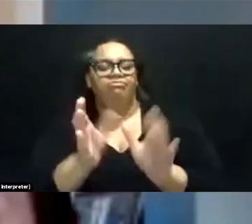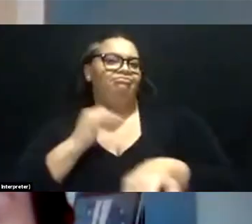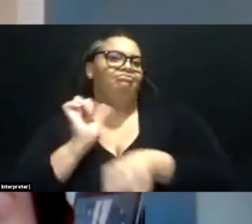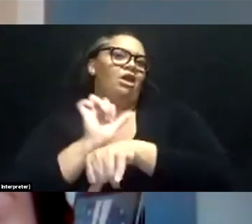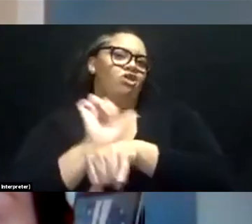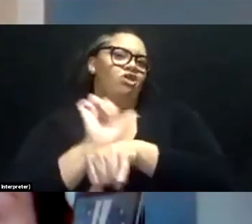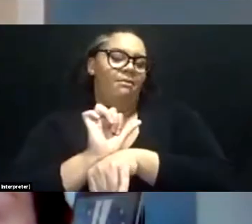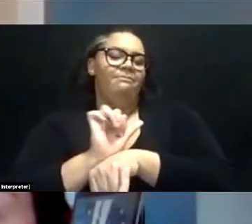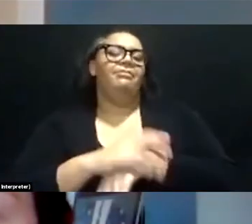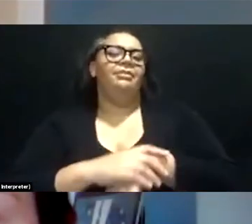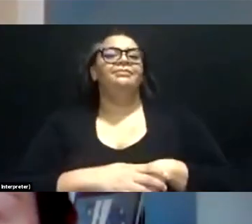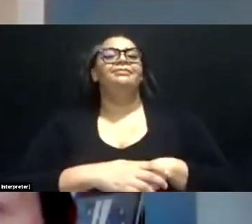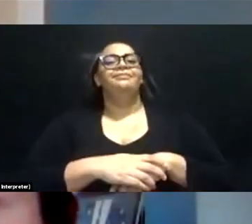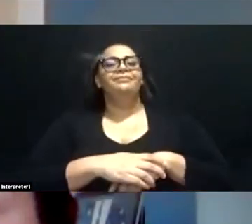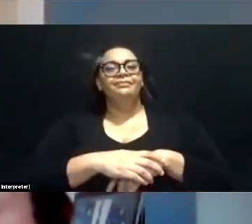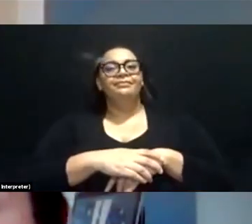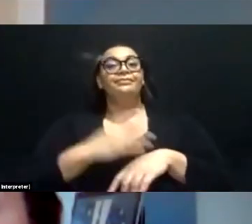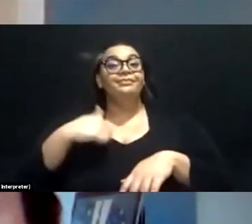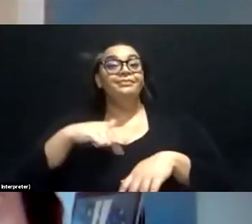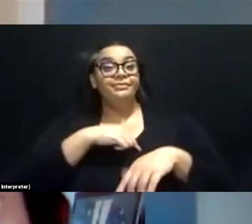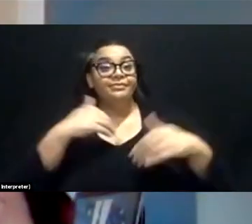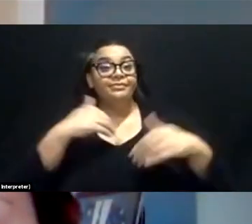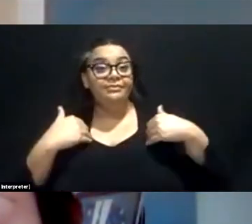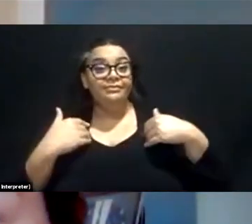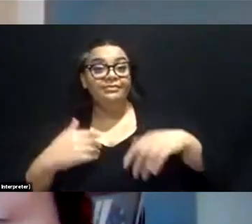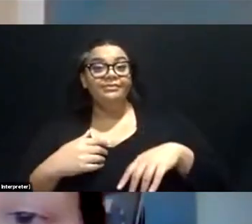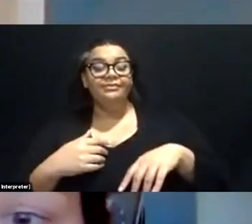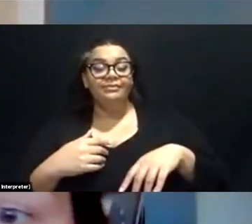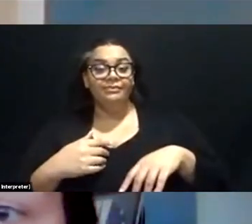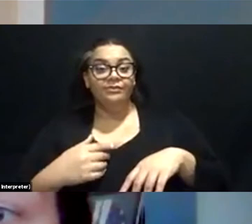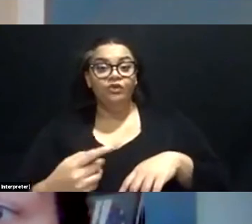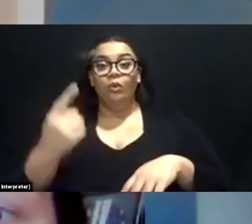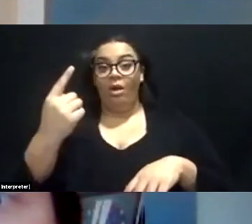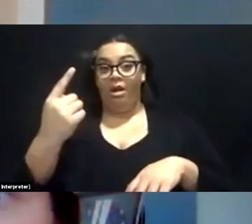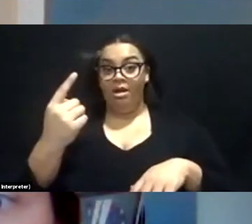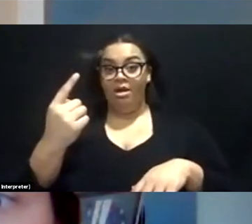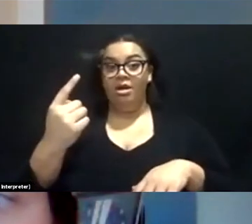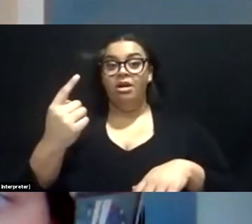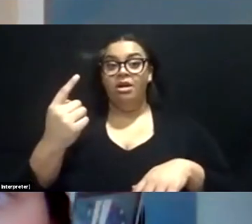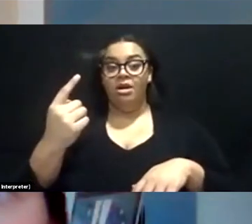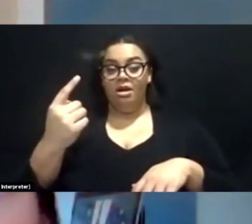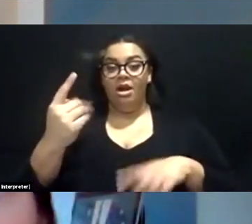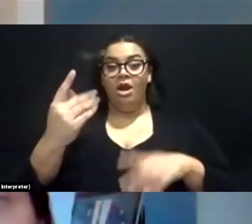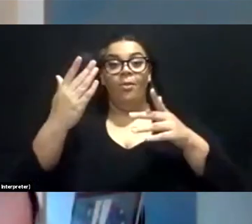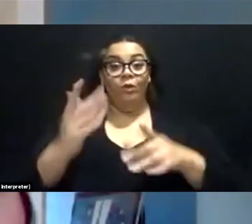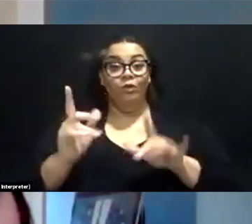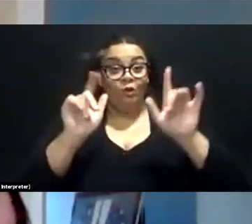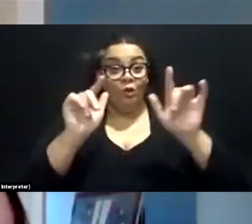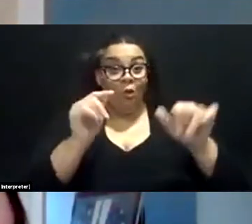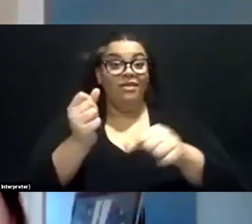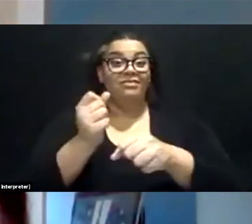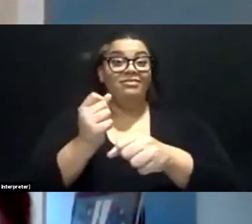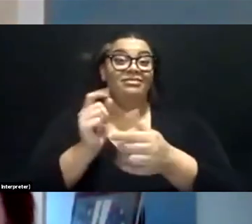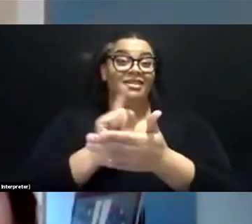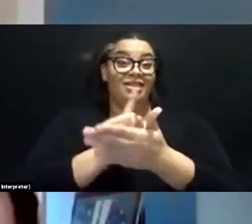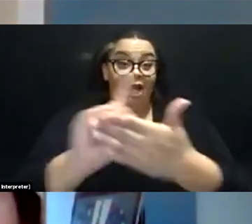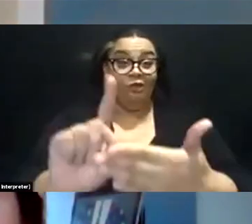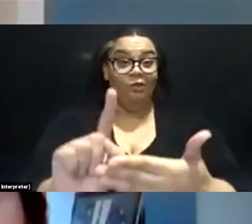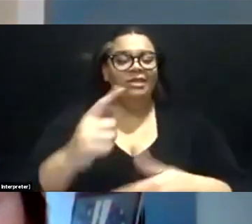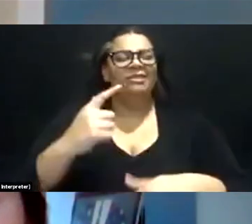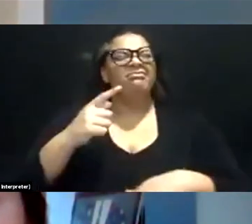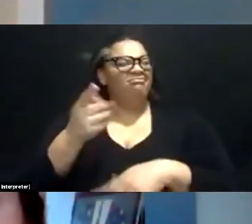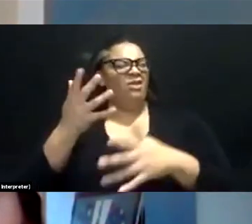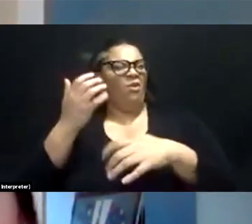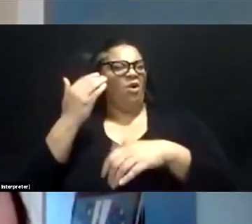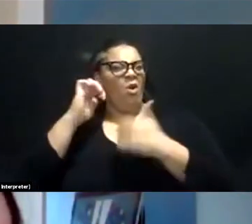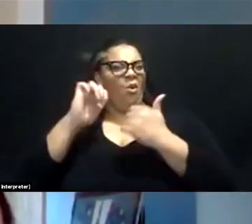Oh, wonderful. And we have one of our attendees who will be there next week. They want to know how they can be the best visitors.